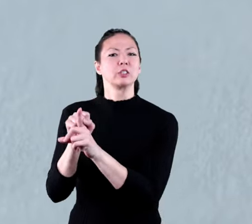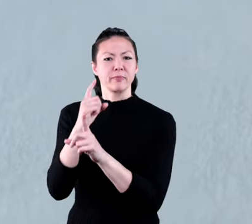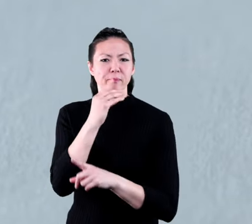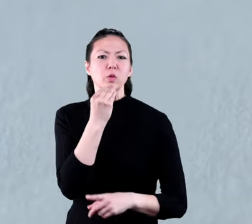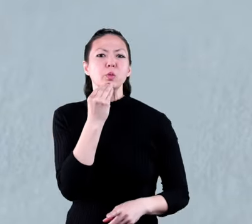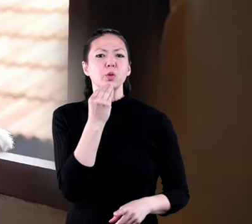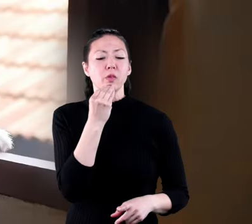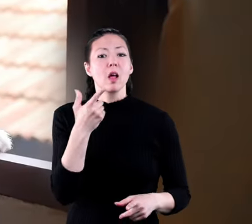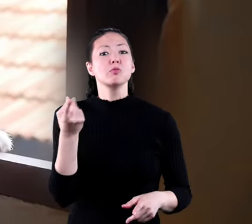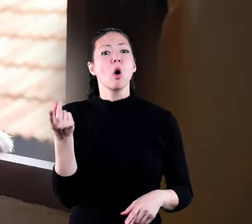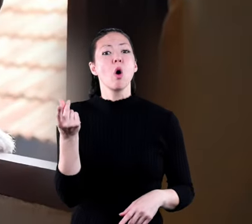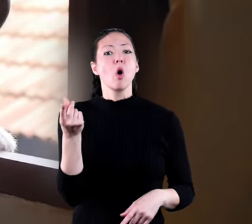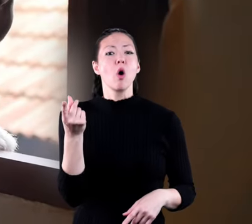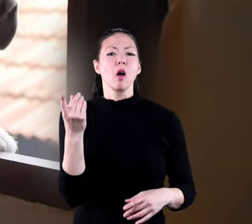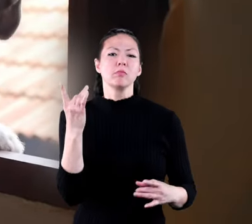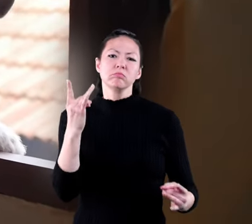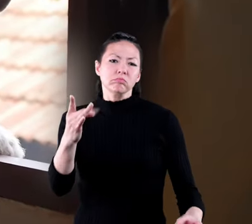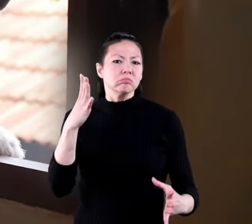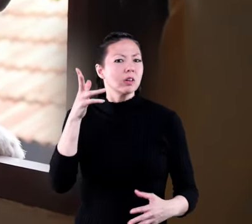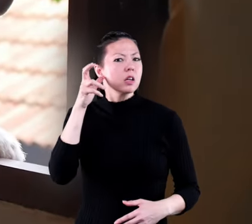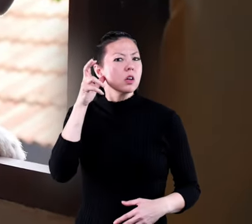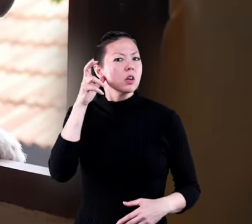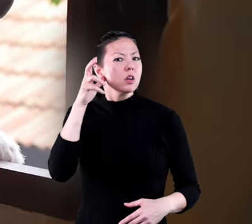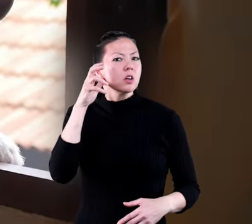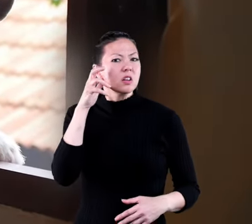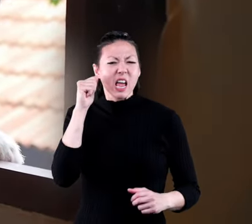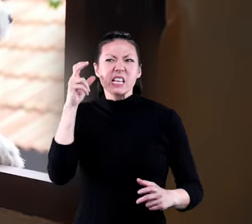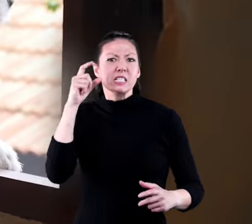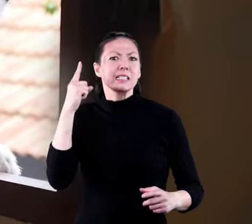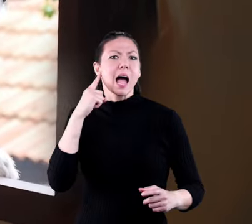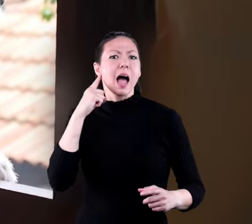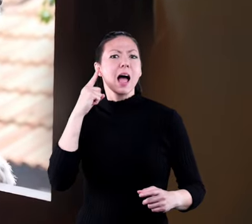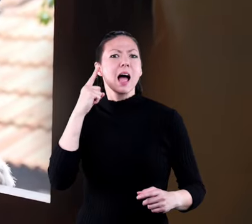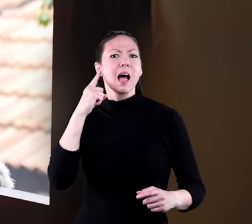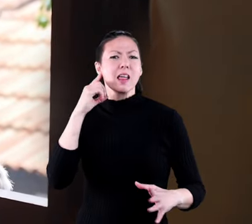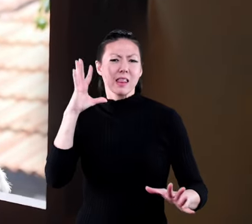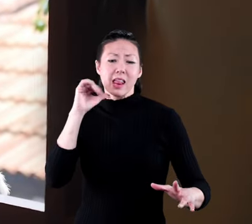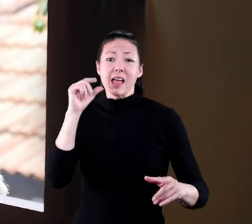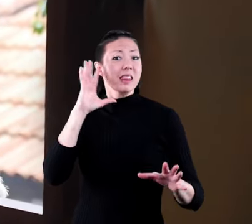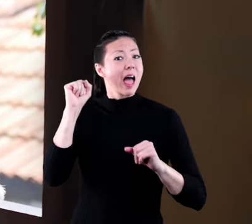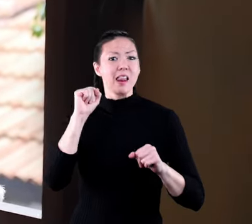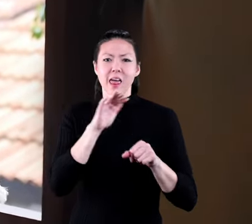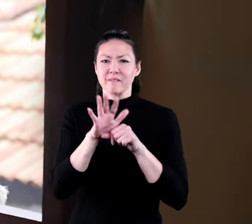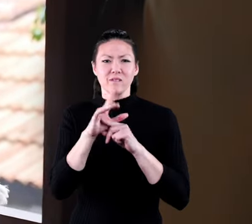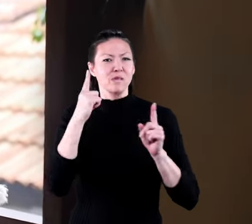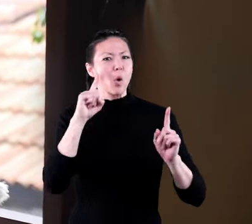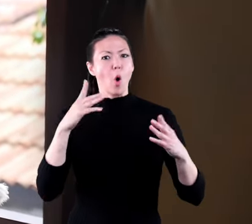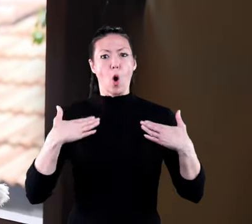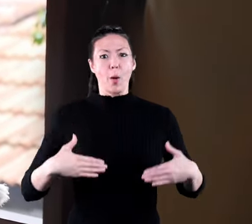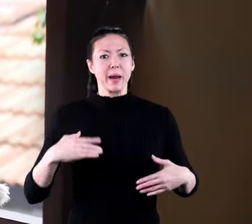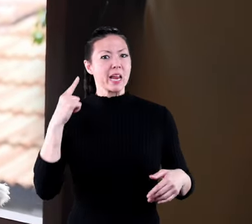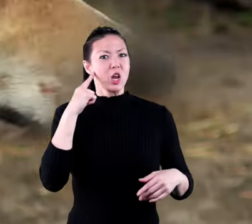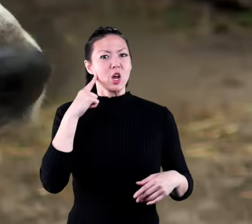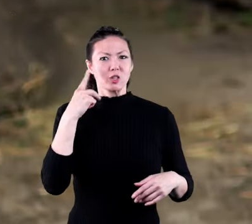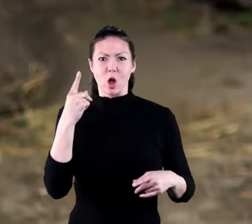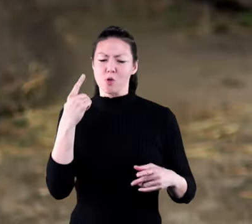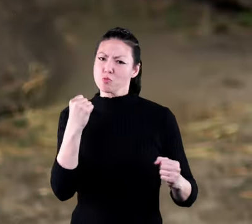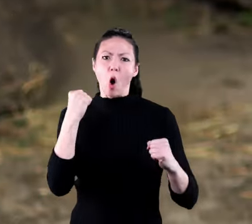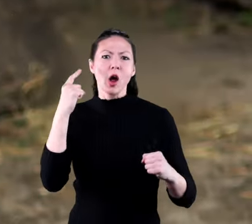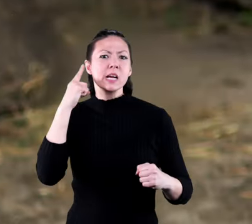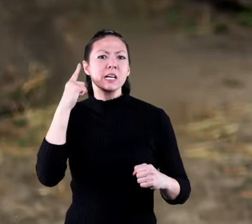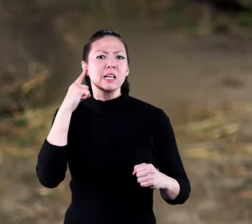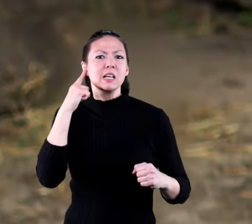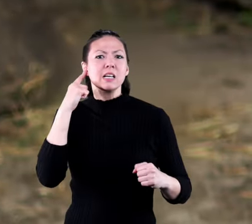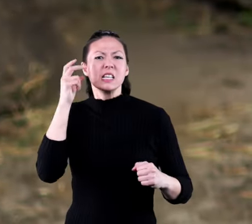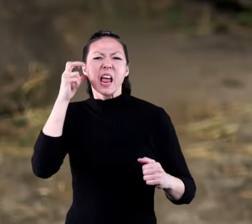dogs have excellent hearing they can hear sounds that are not loud enough for our human ears that's why they